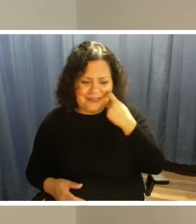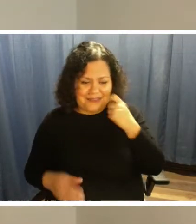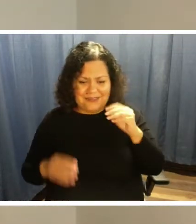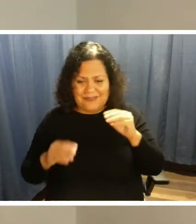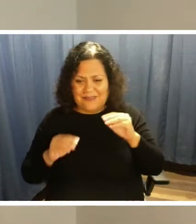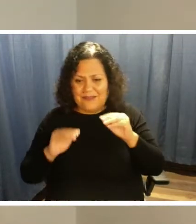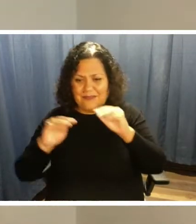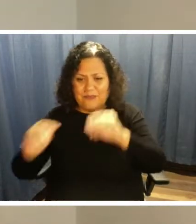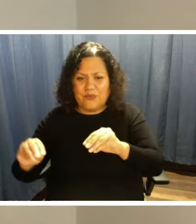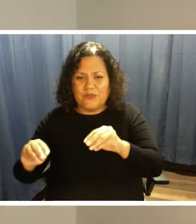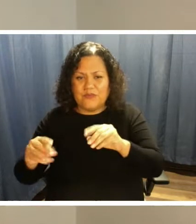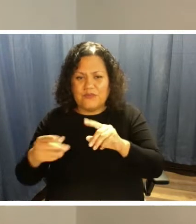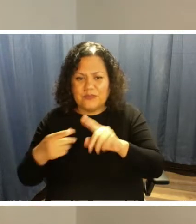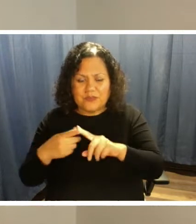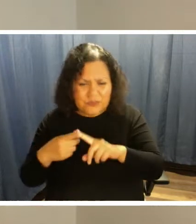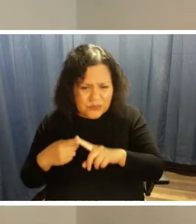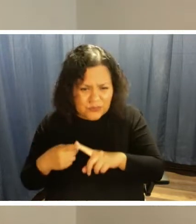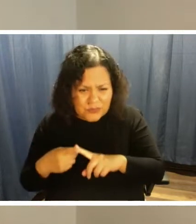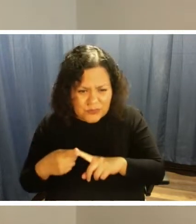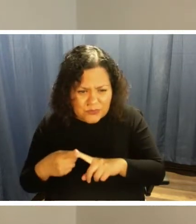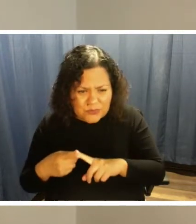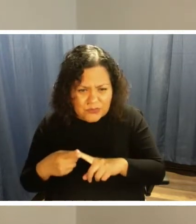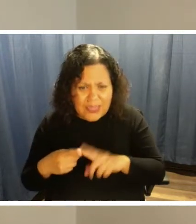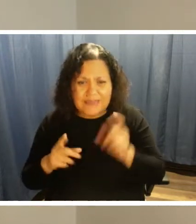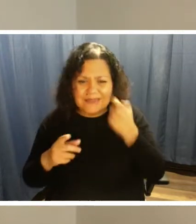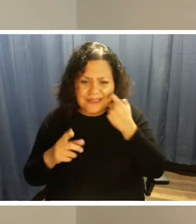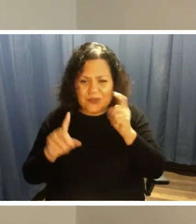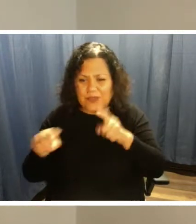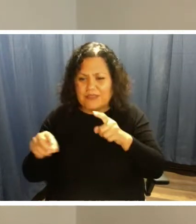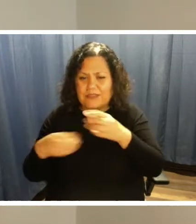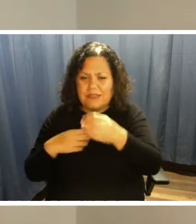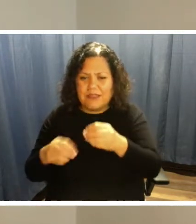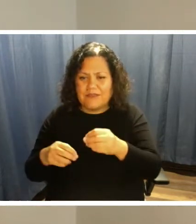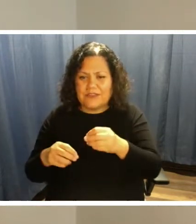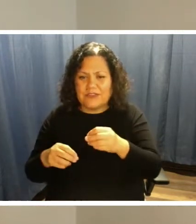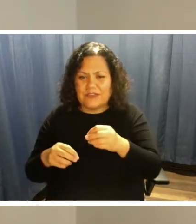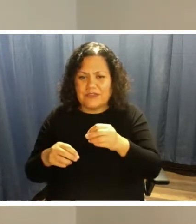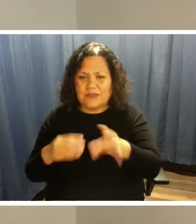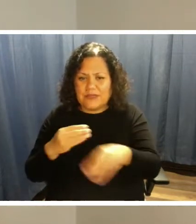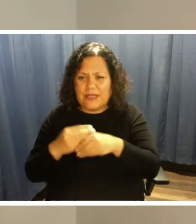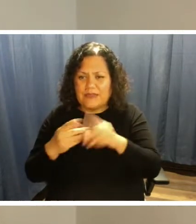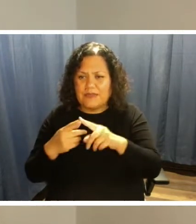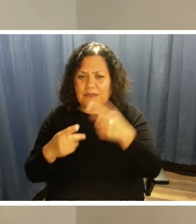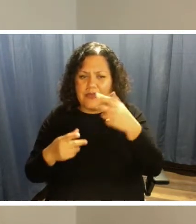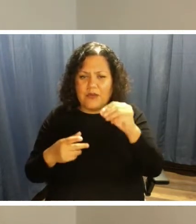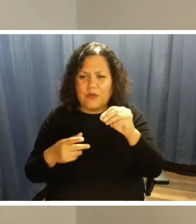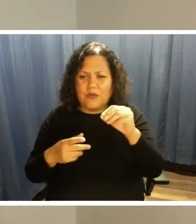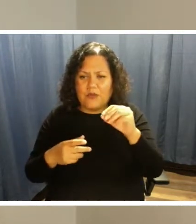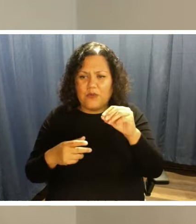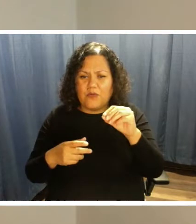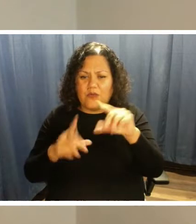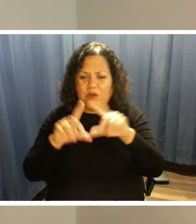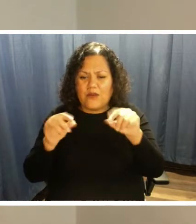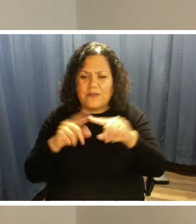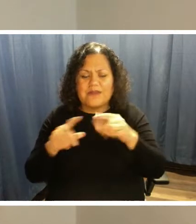to the office monthly to pay down, to pay on my GoCard. But I was just curious. Down the line, would it be possible to be